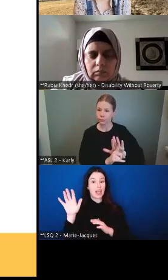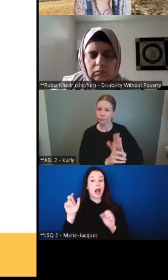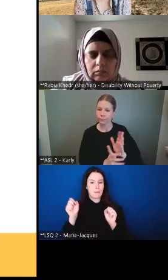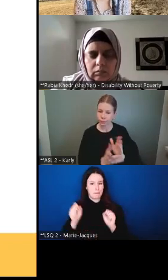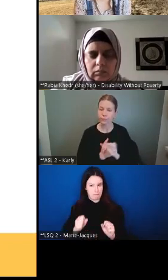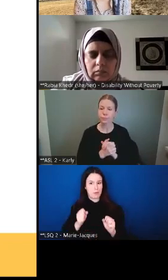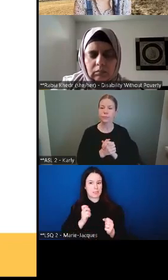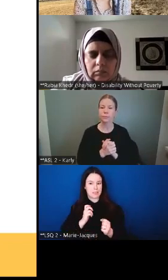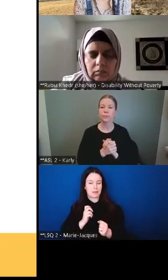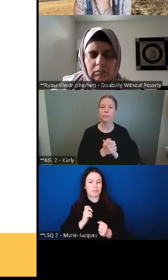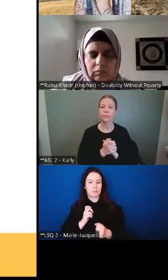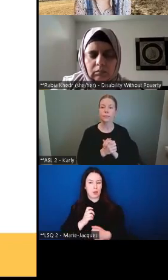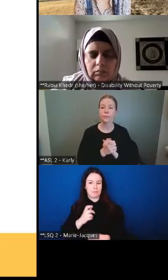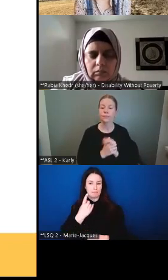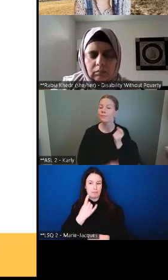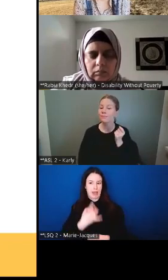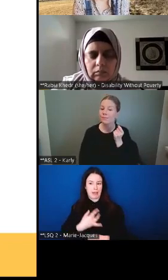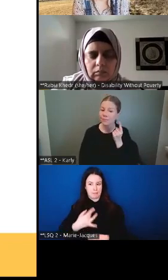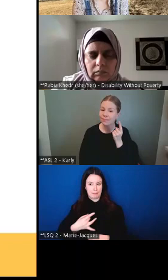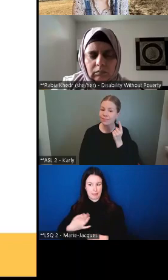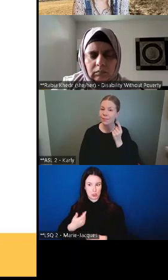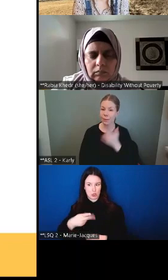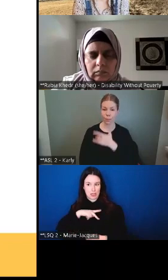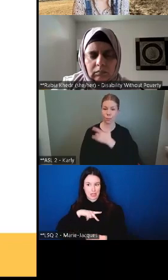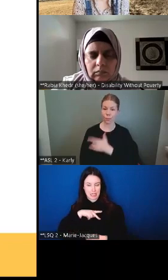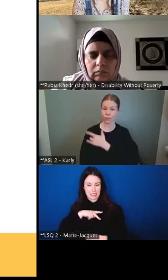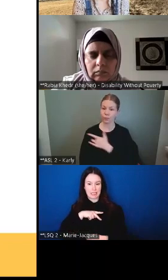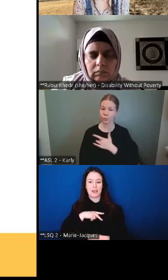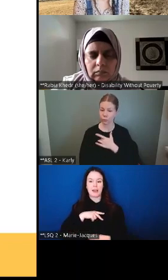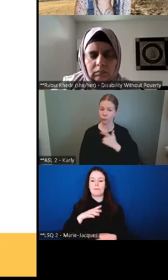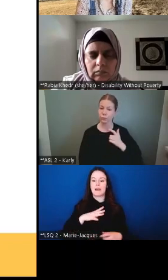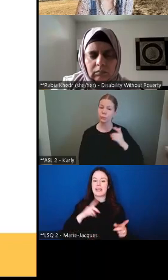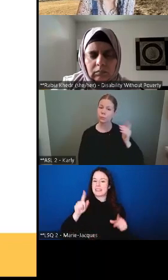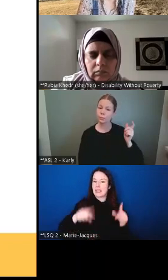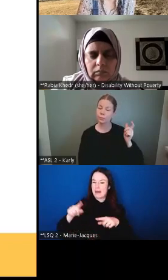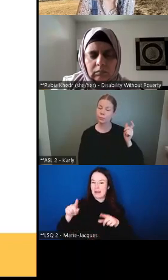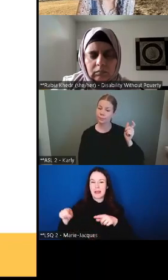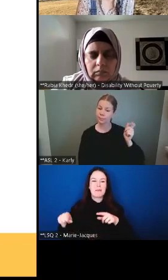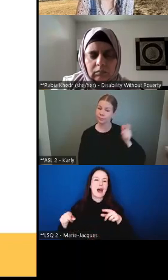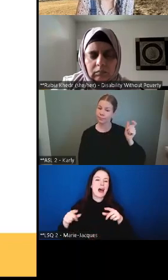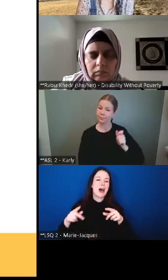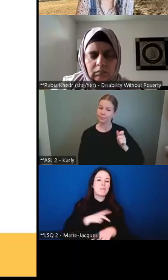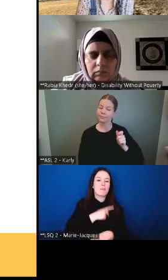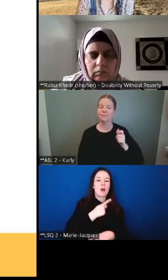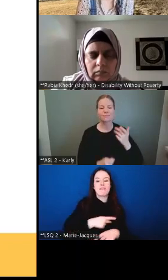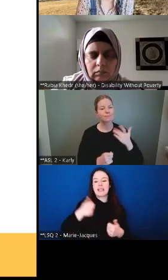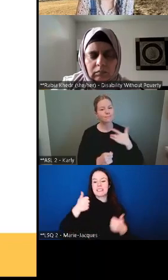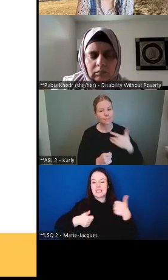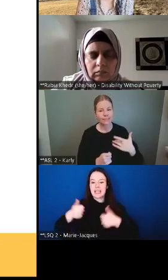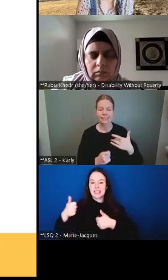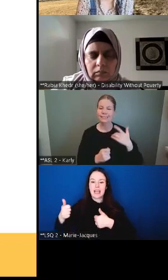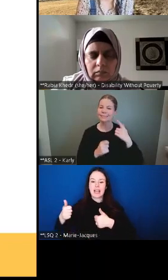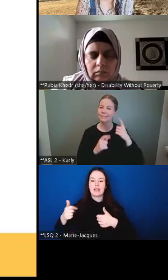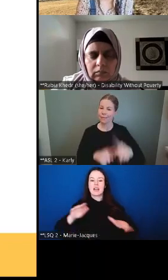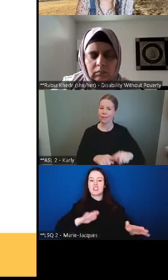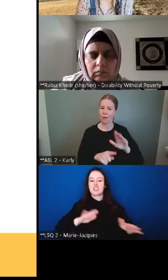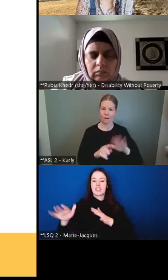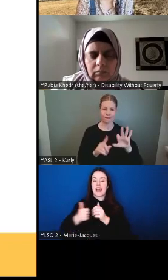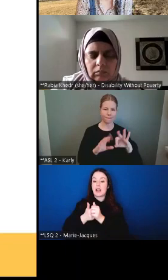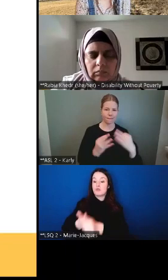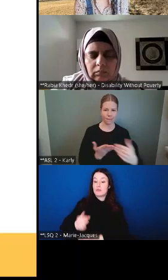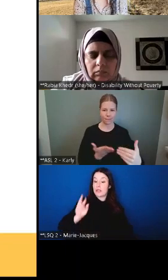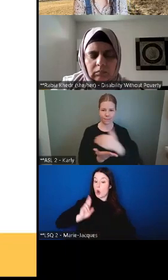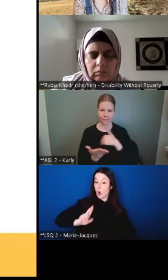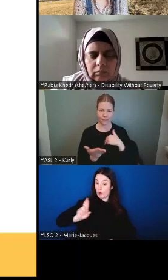provinces, they tend to be means tested. We need this to, to, to stay in that individualized column,